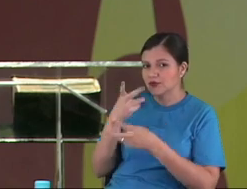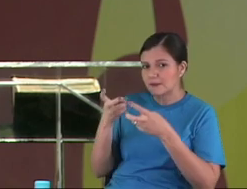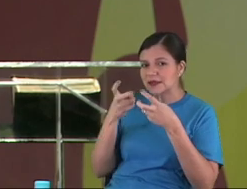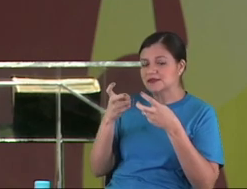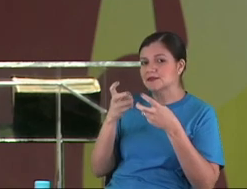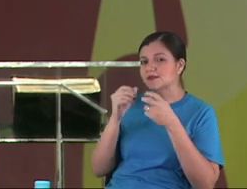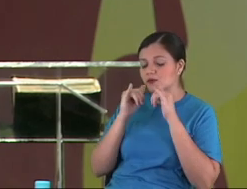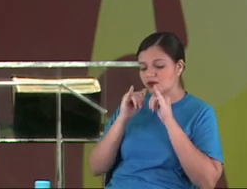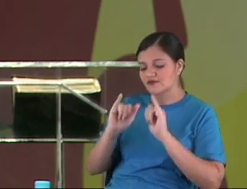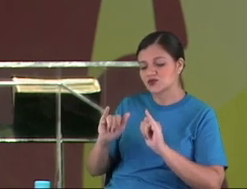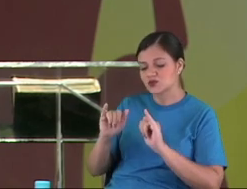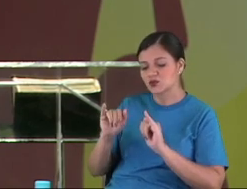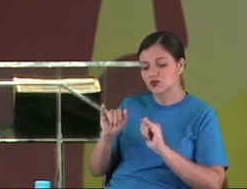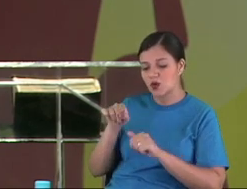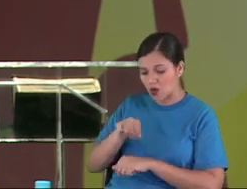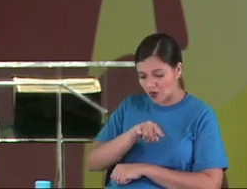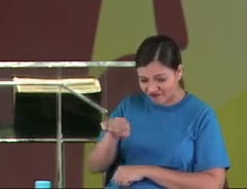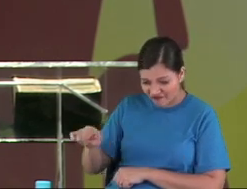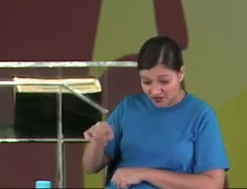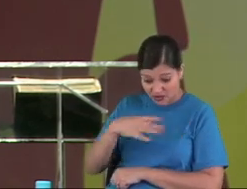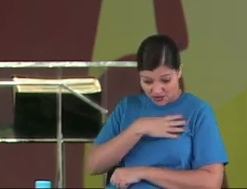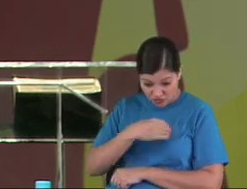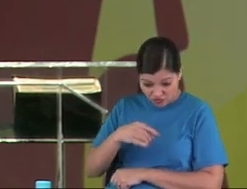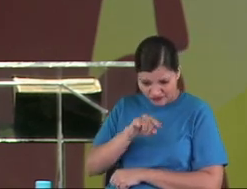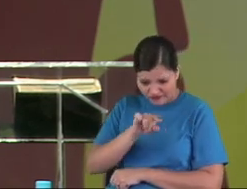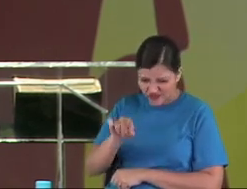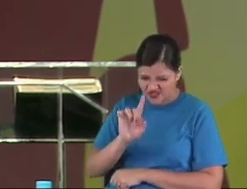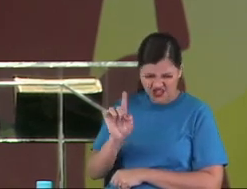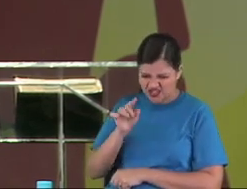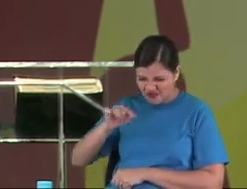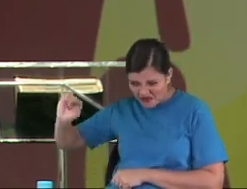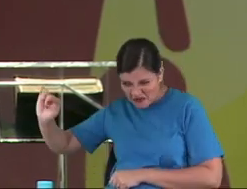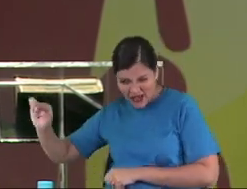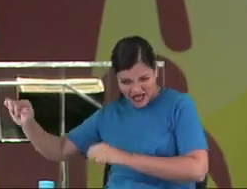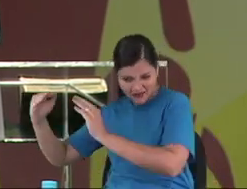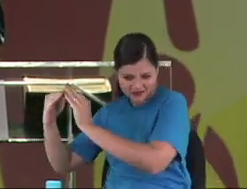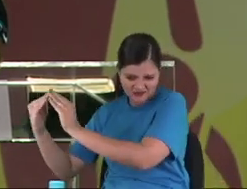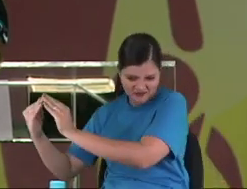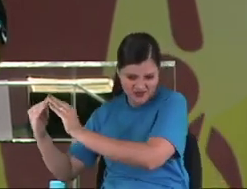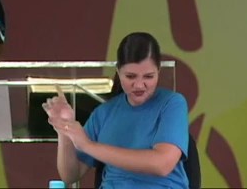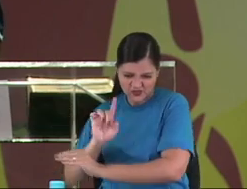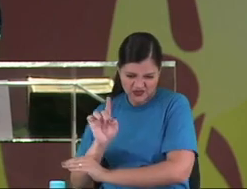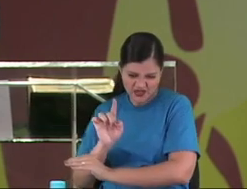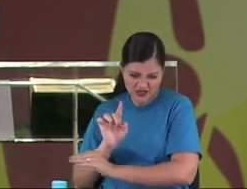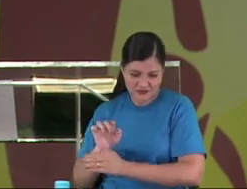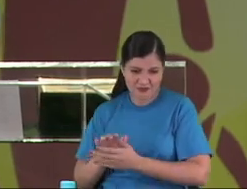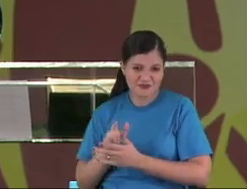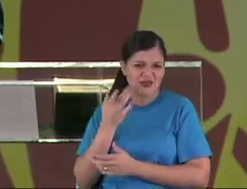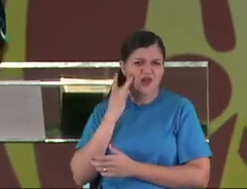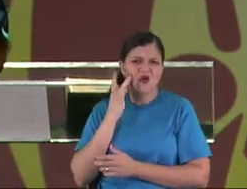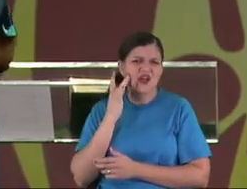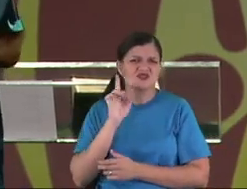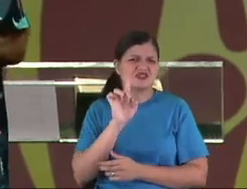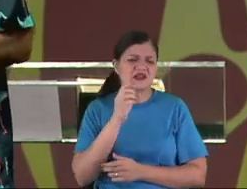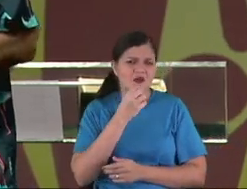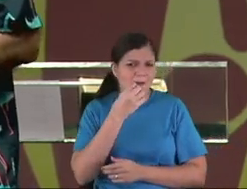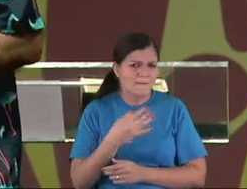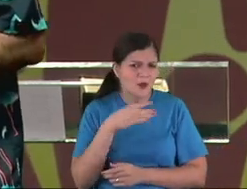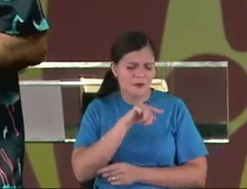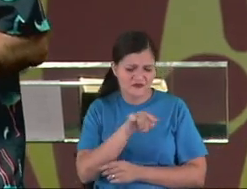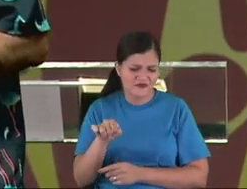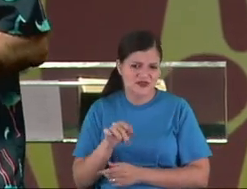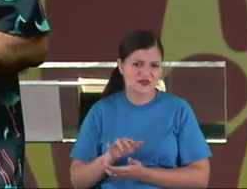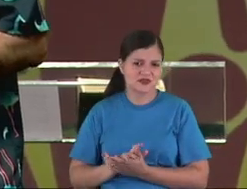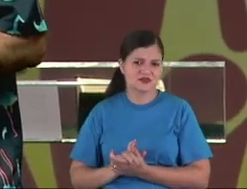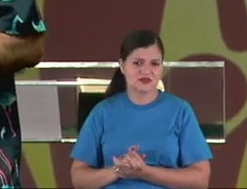My father got in this conclusion. Hey, you don't go to that place anymore, to this little